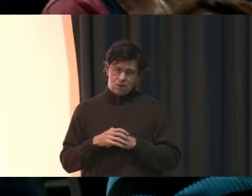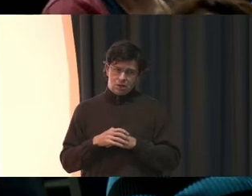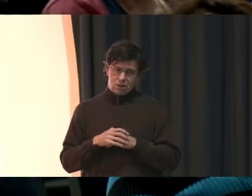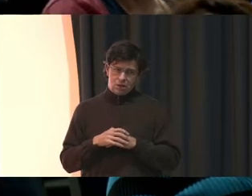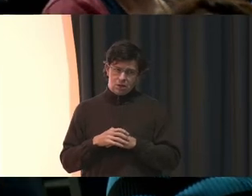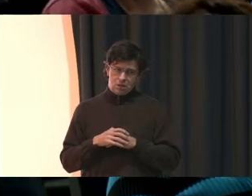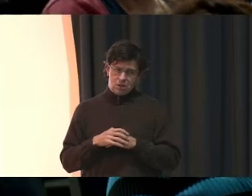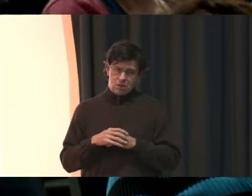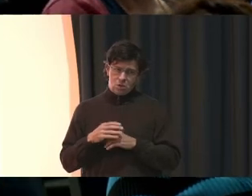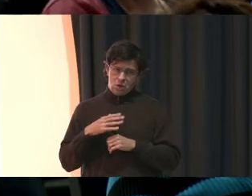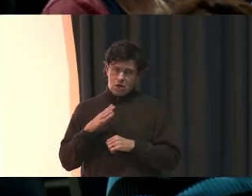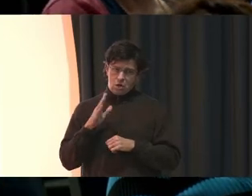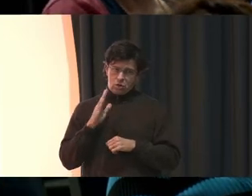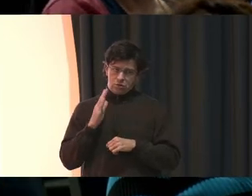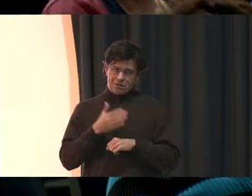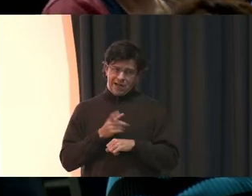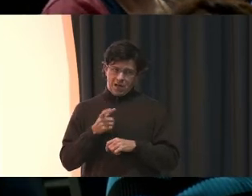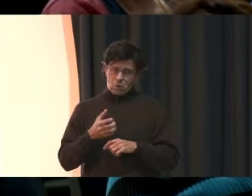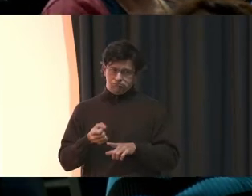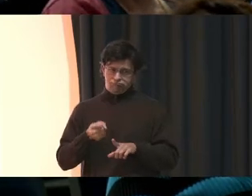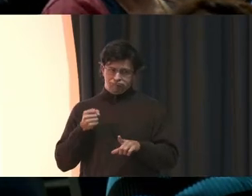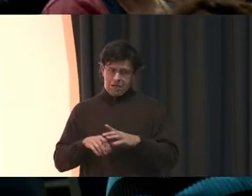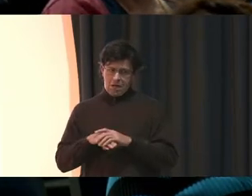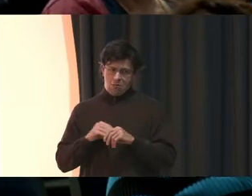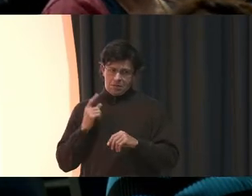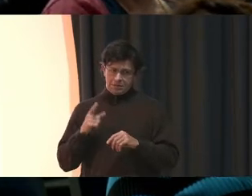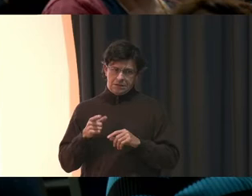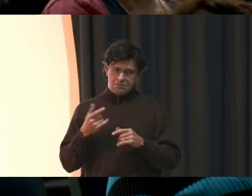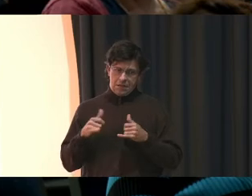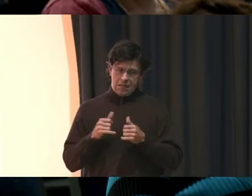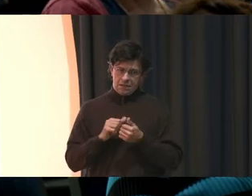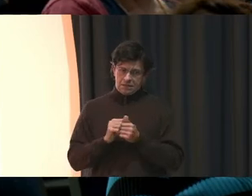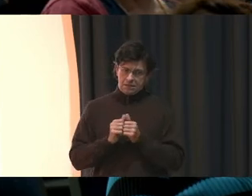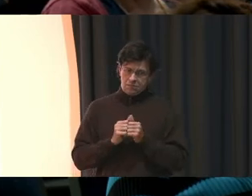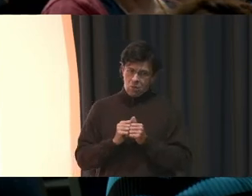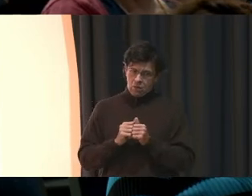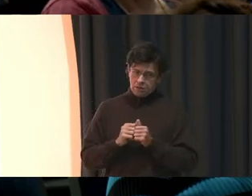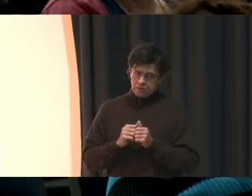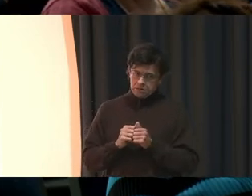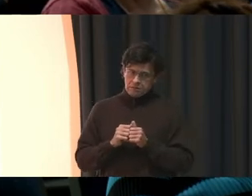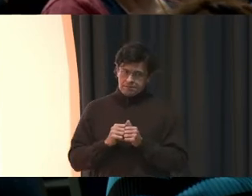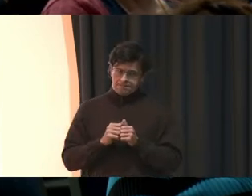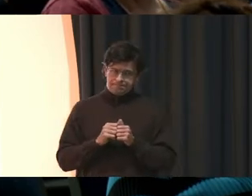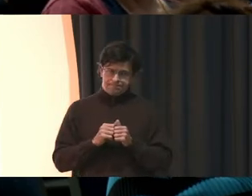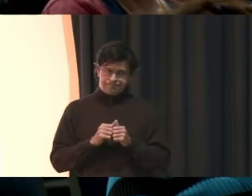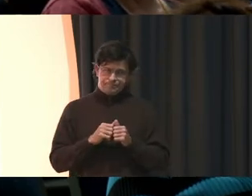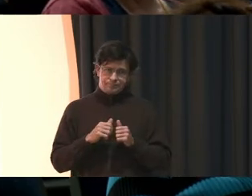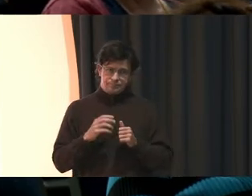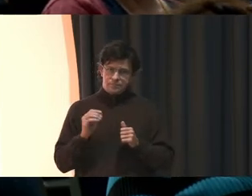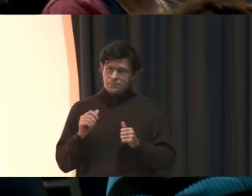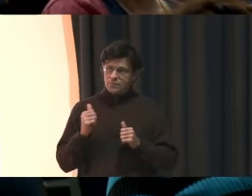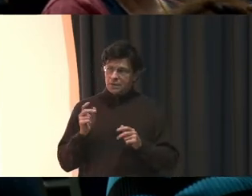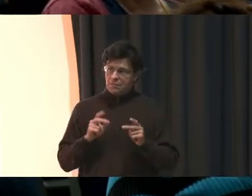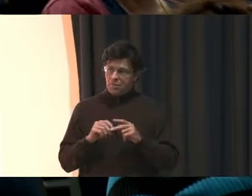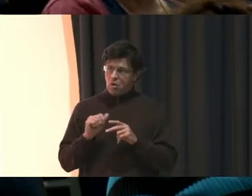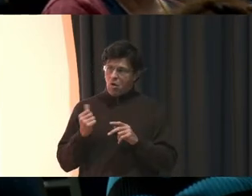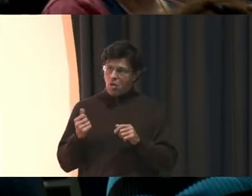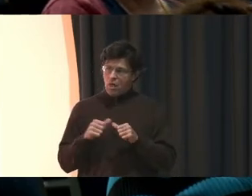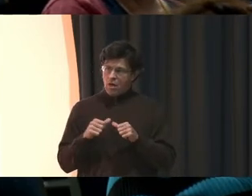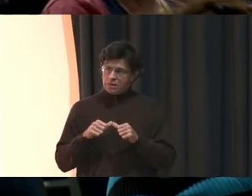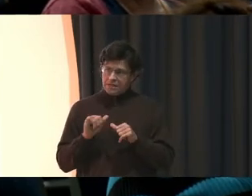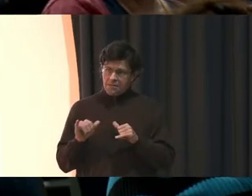her son out because he plays sports. There's a lot of kids in other areas that play